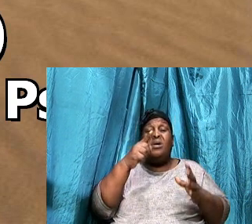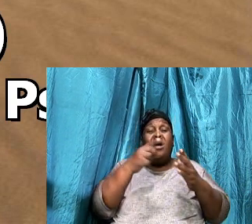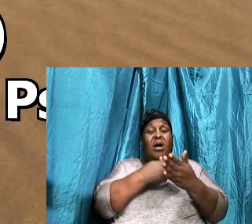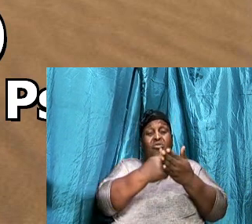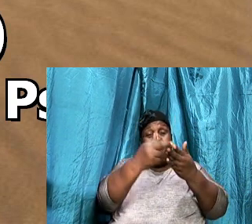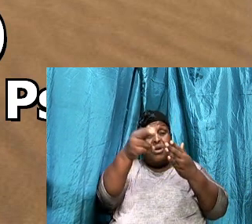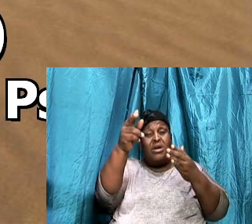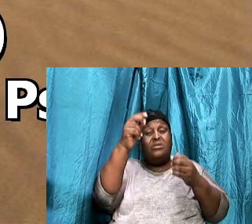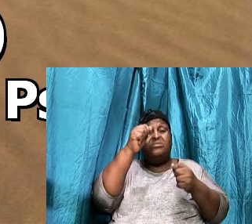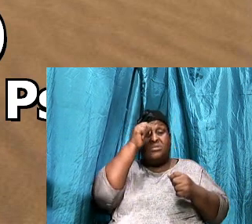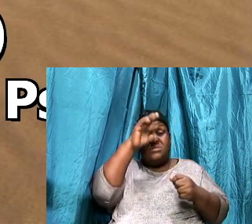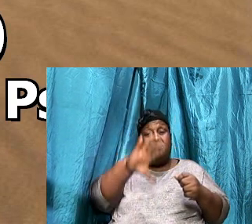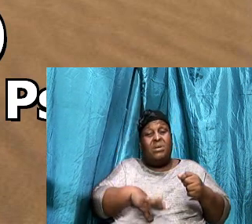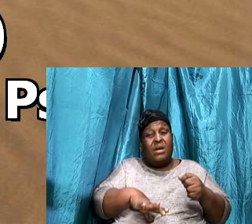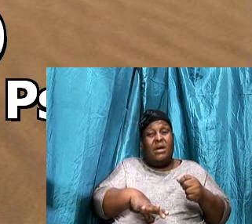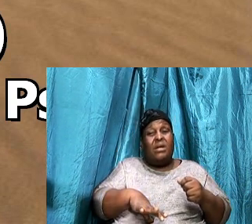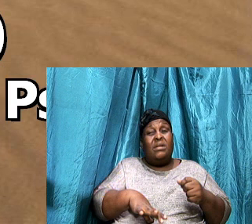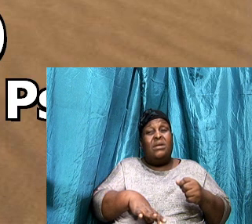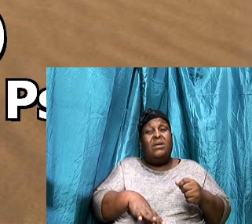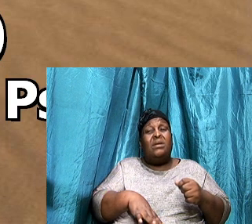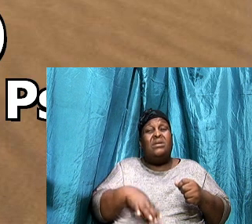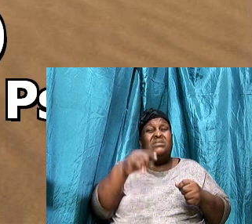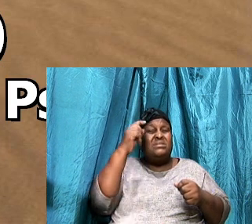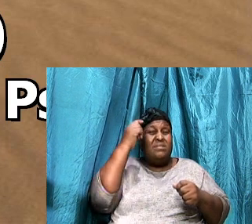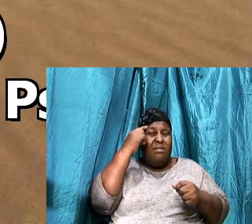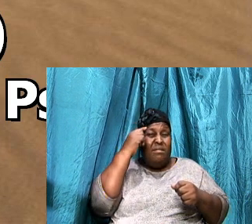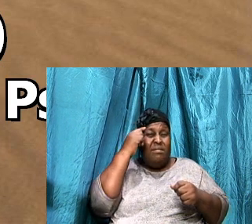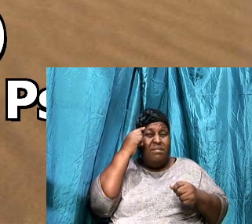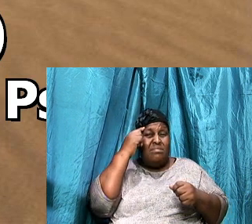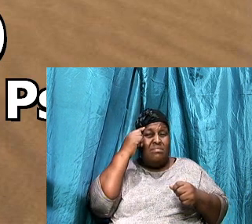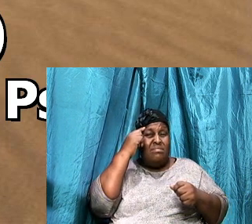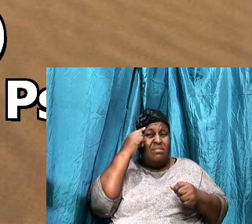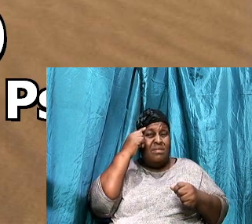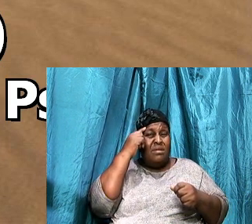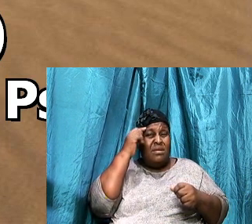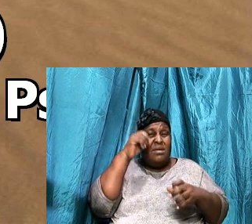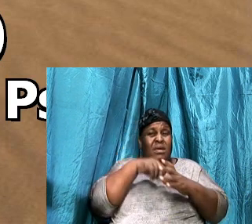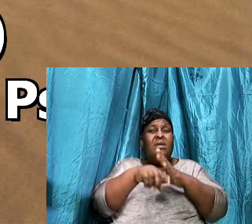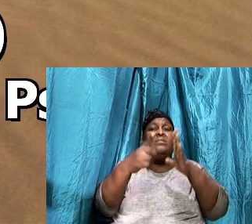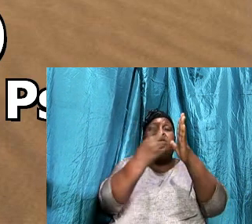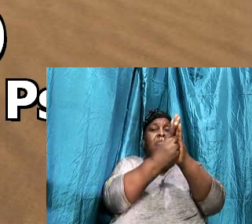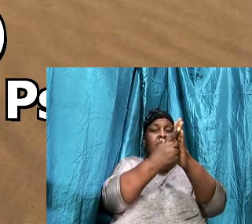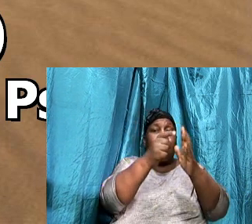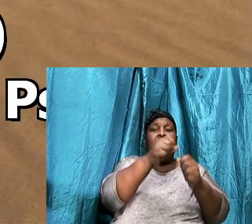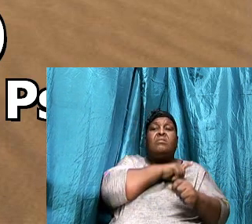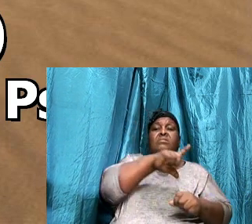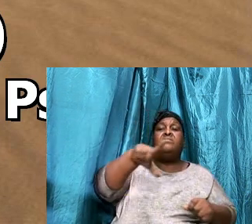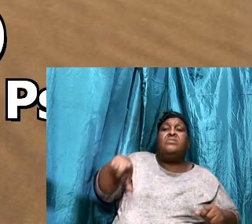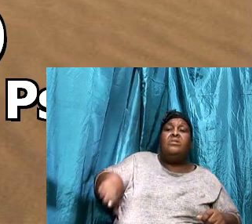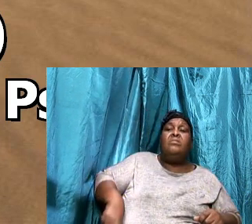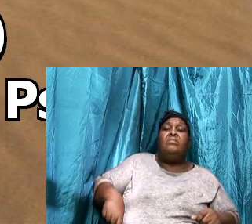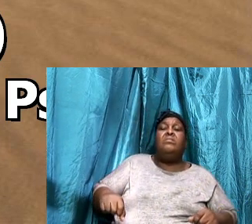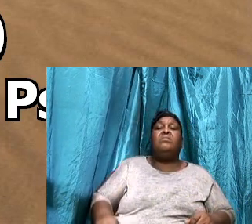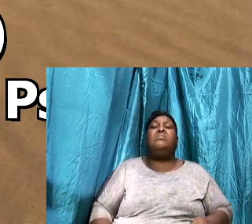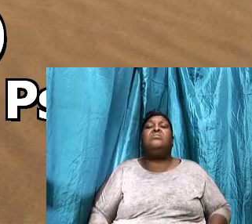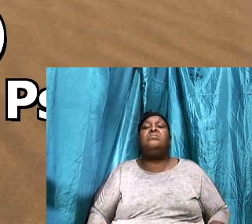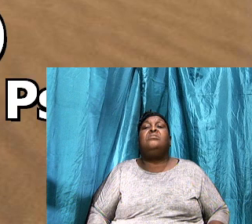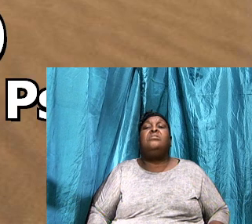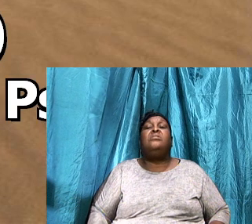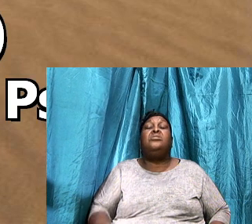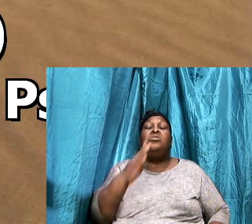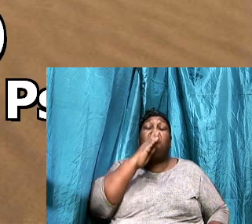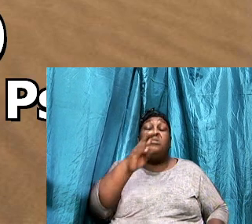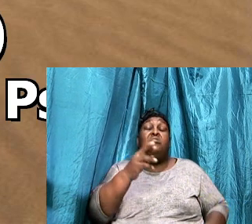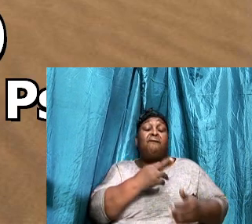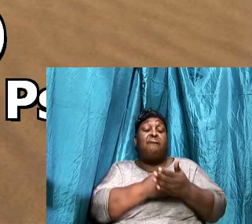His thoughts, Will be in, The law, Of the Lord, So, To be righteous, We said,